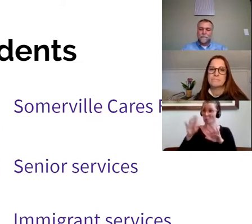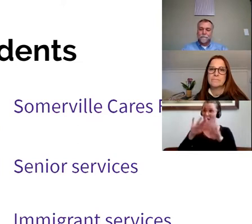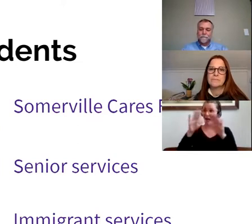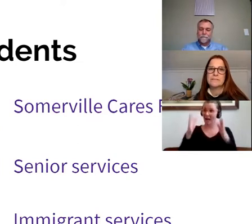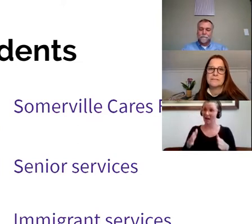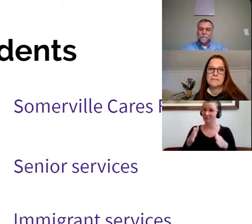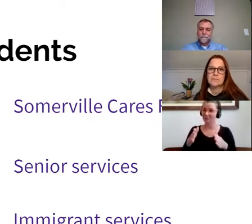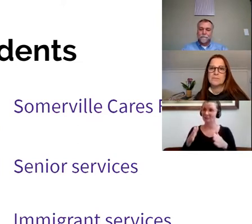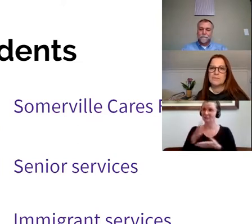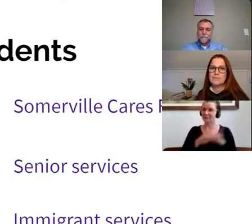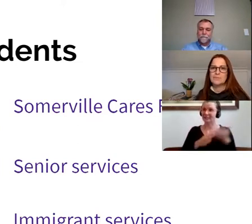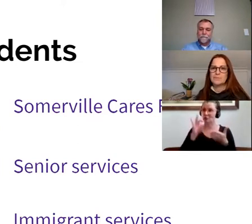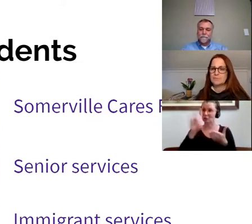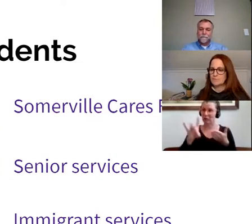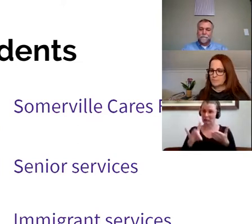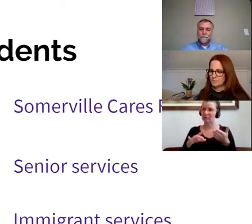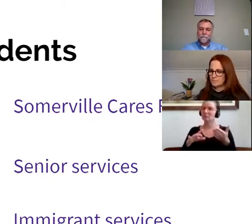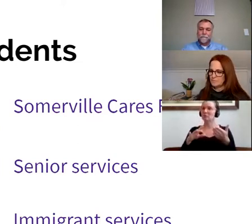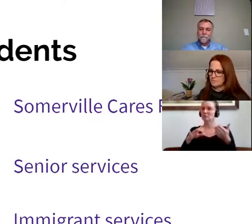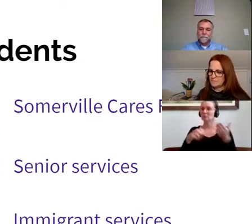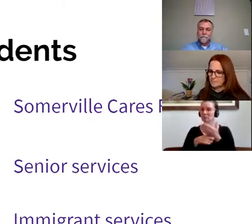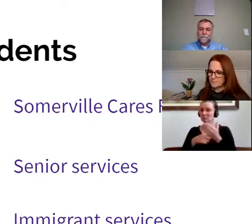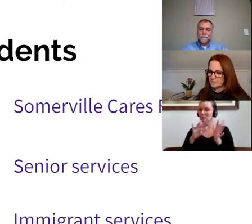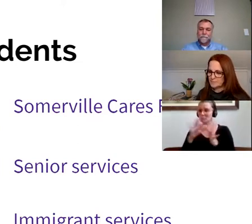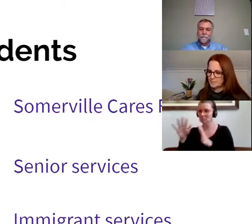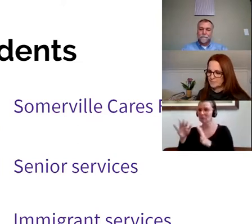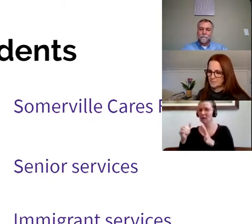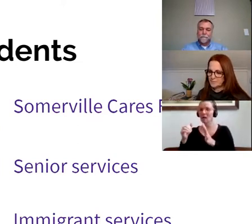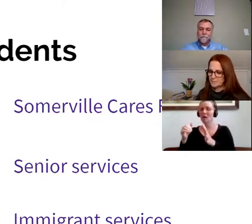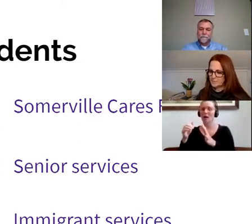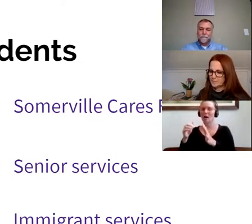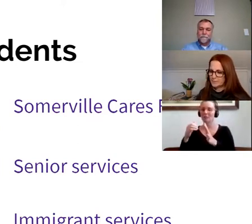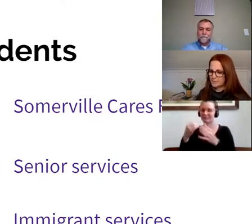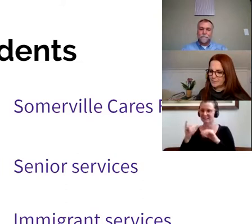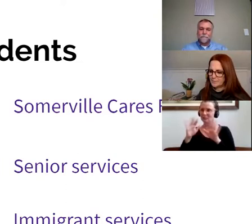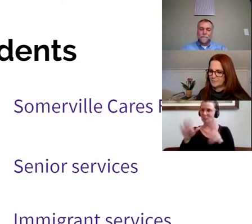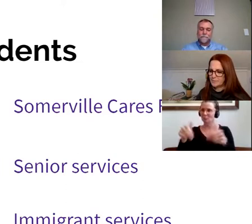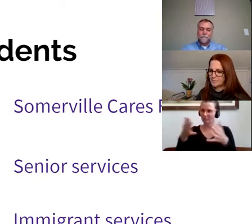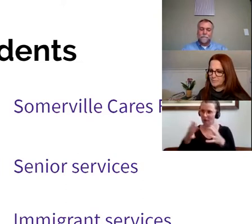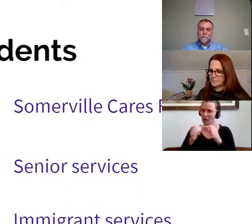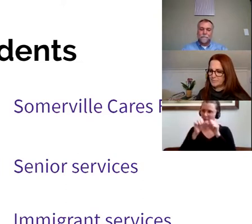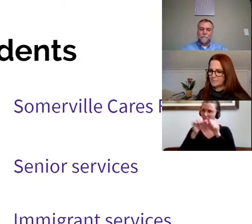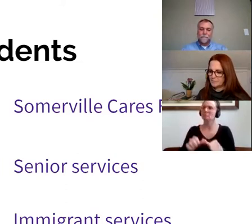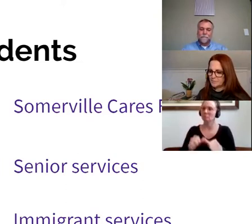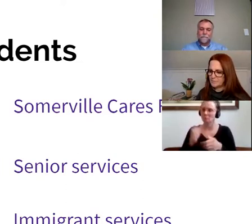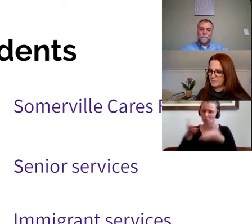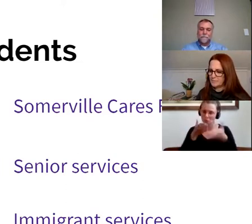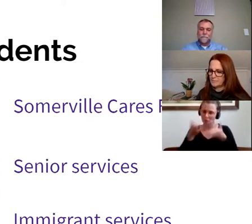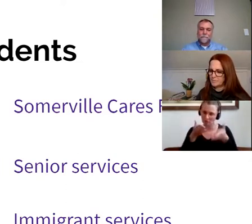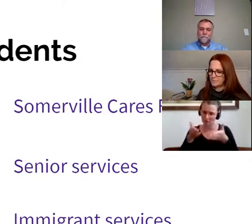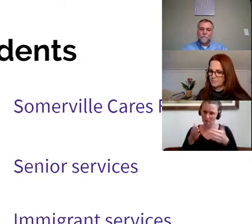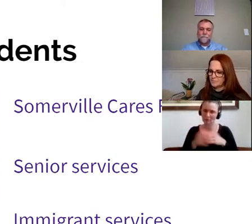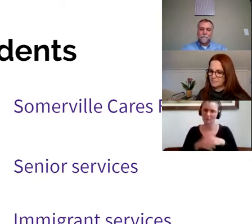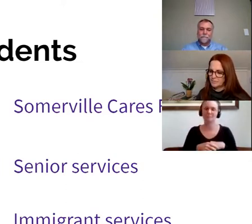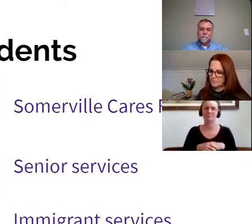resources and apply online and fill out forms. All the red tape we have to get to to make sure you're connected to all the essential services and resources you need.